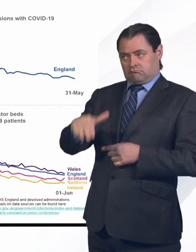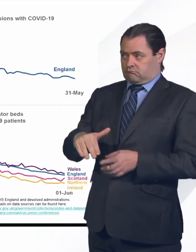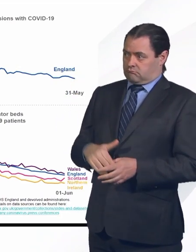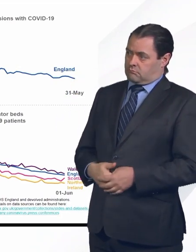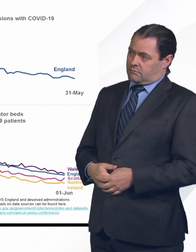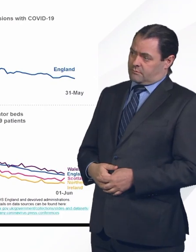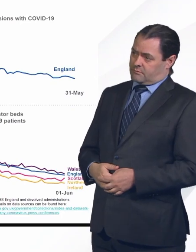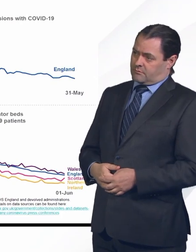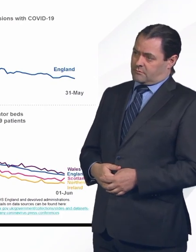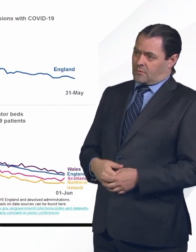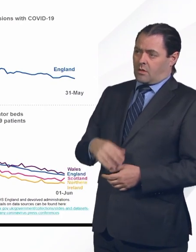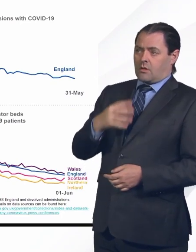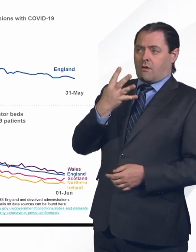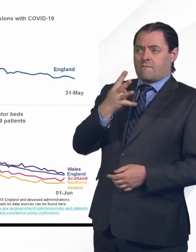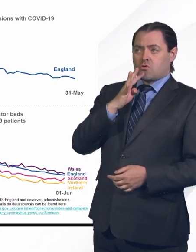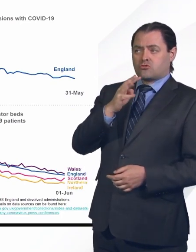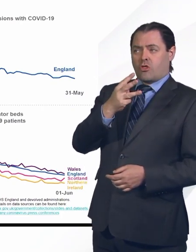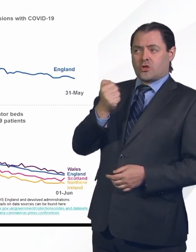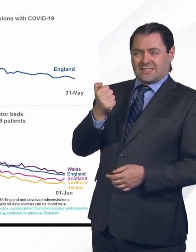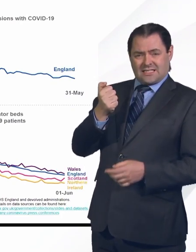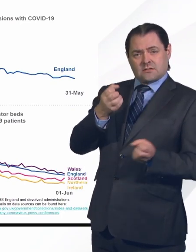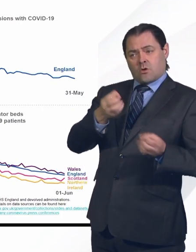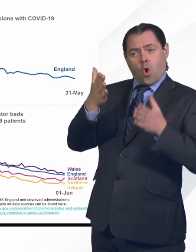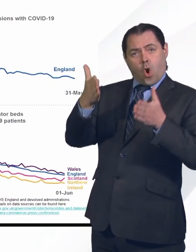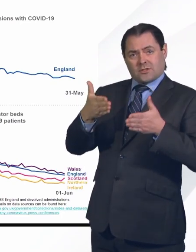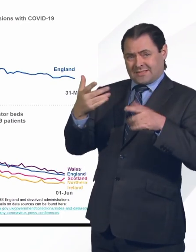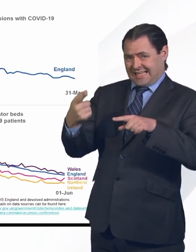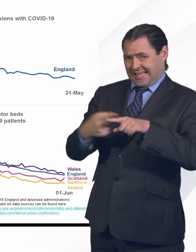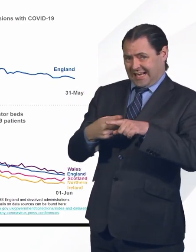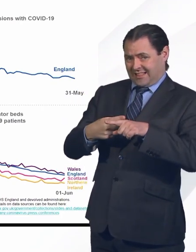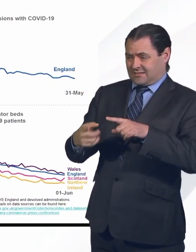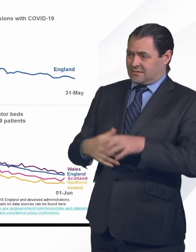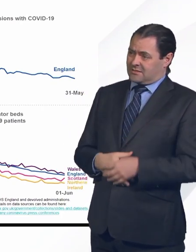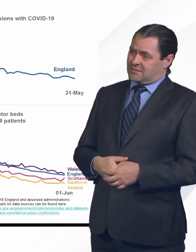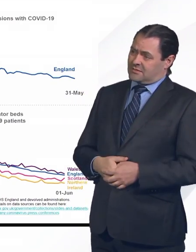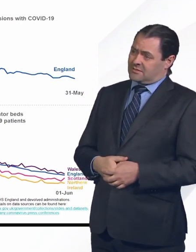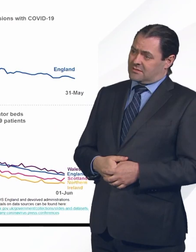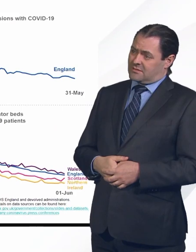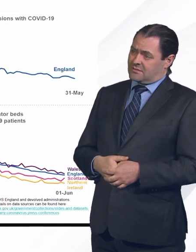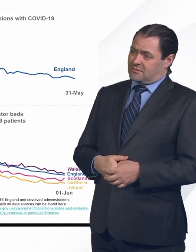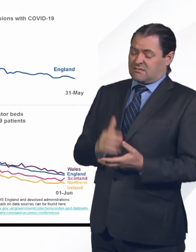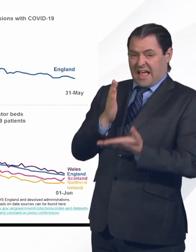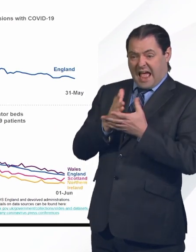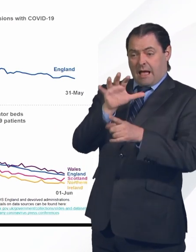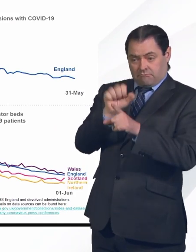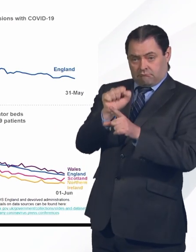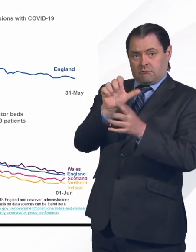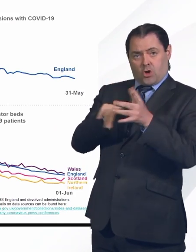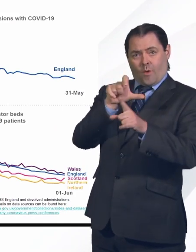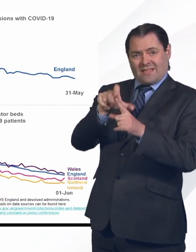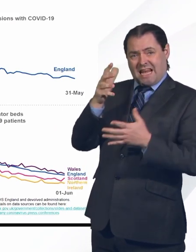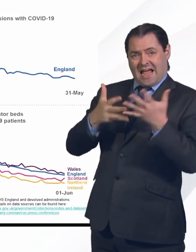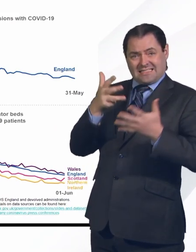436 admissions to hospitals in England with COVID-19 is the lowest